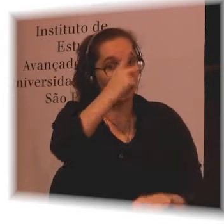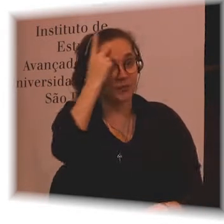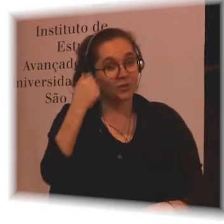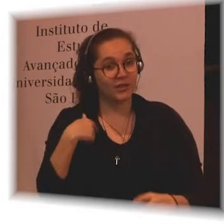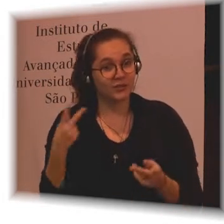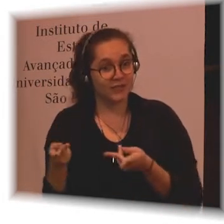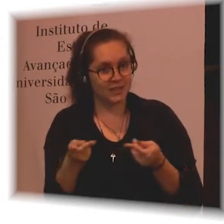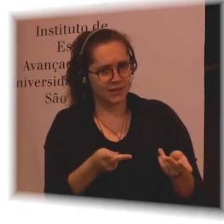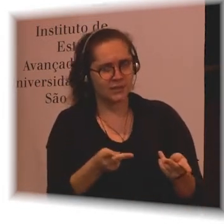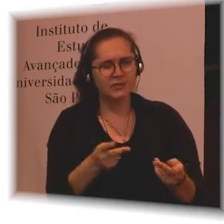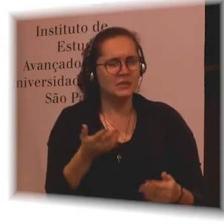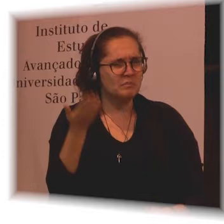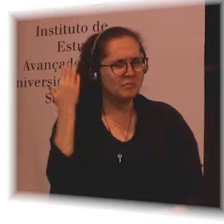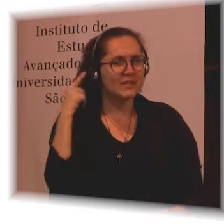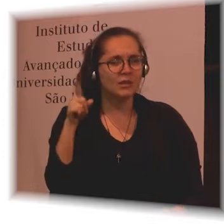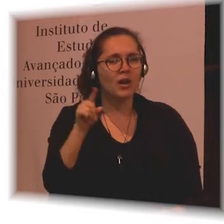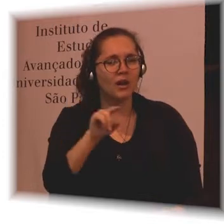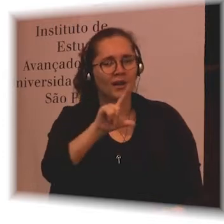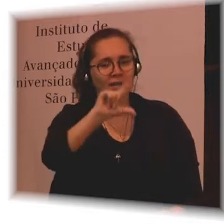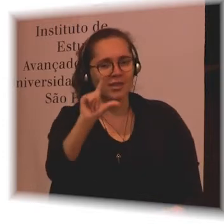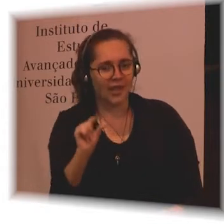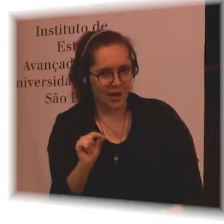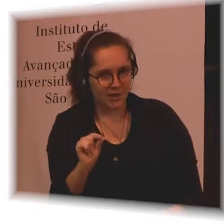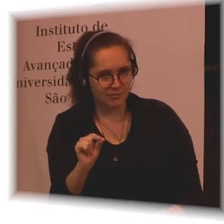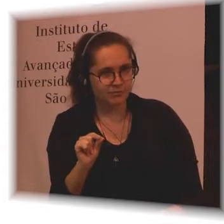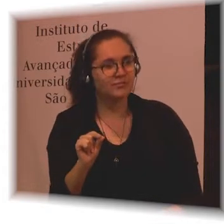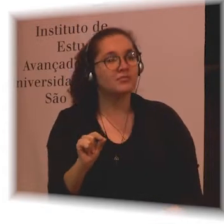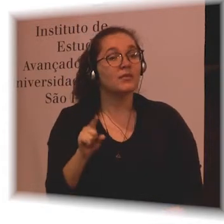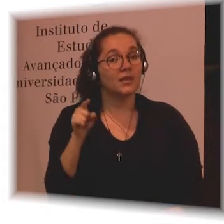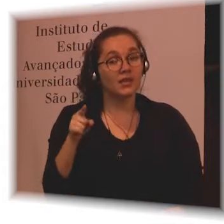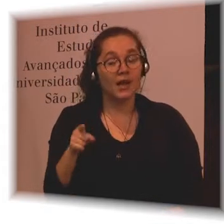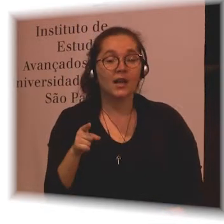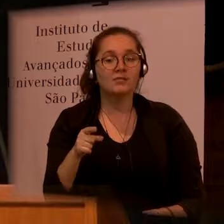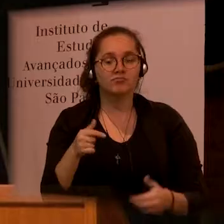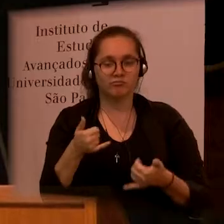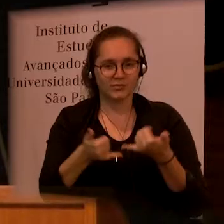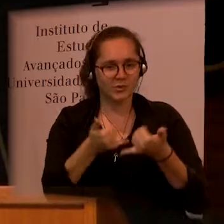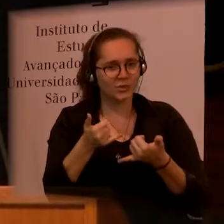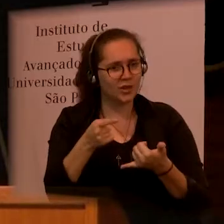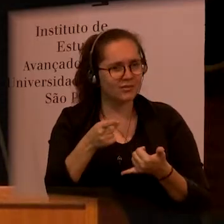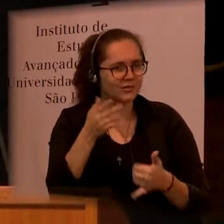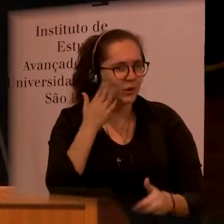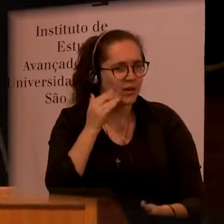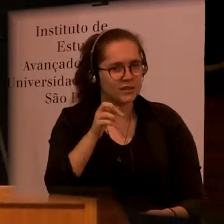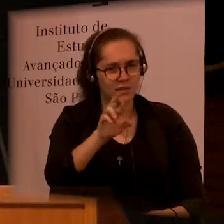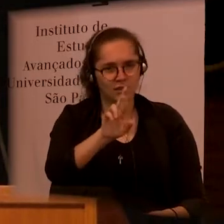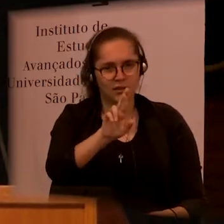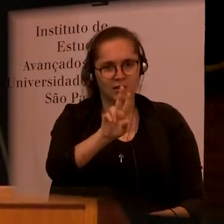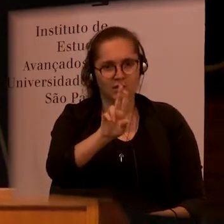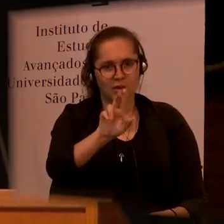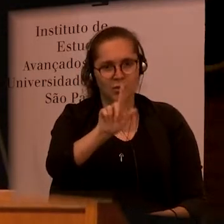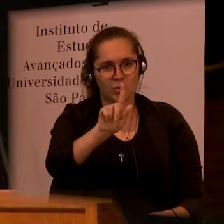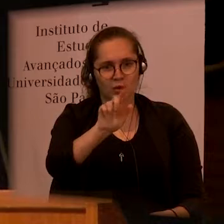husband was a rugby player. I don't think you have rugby in Brazil. You have rugby in Argentina.